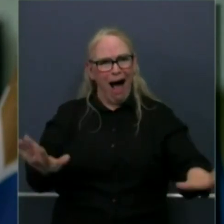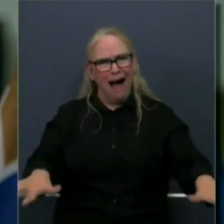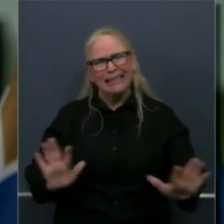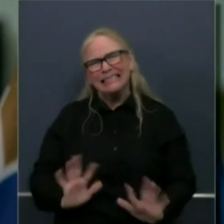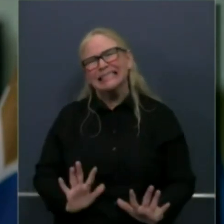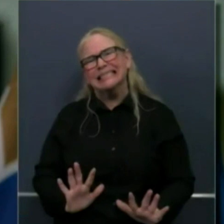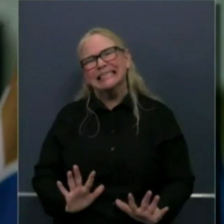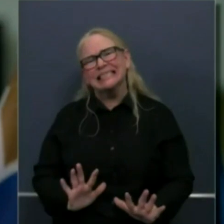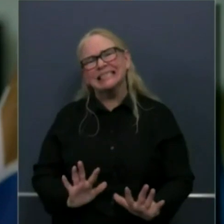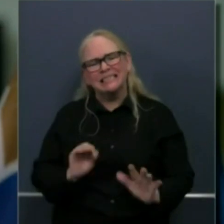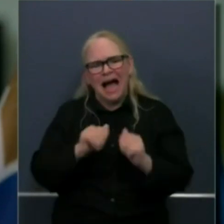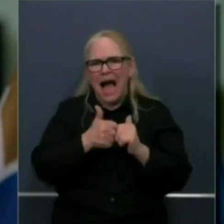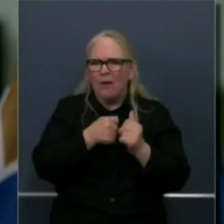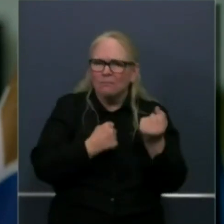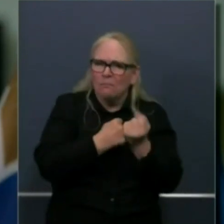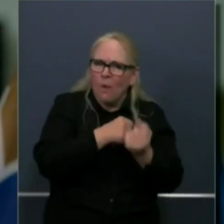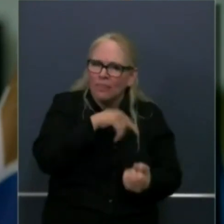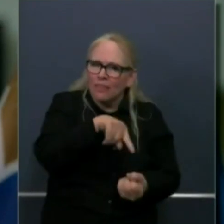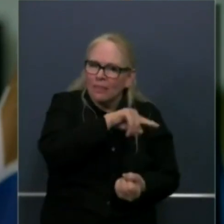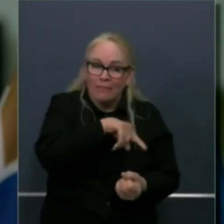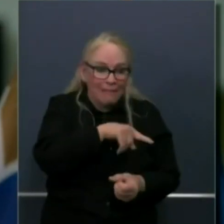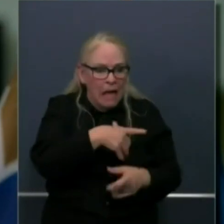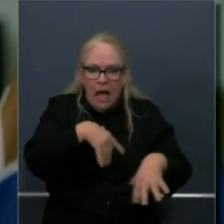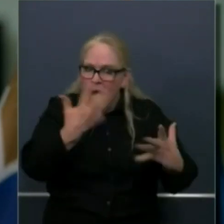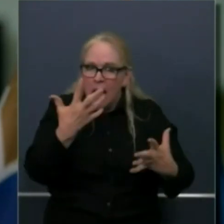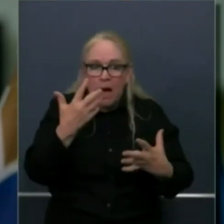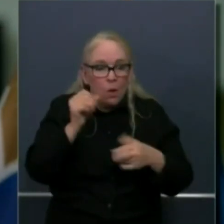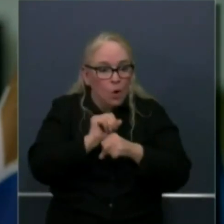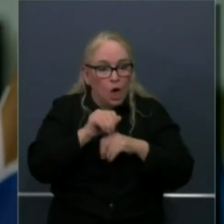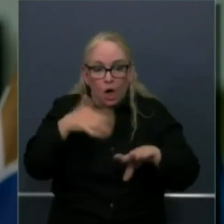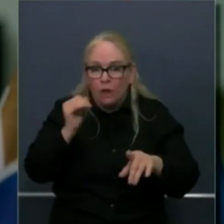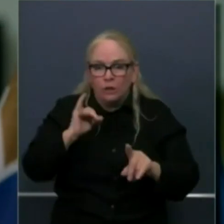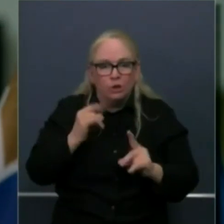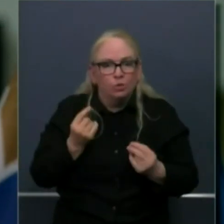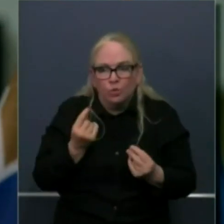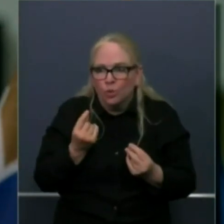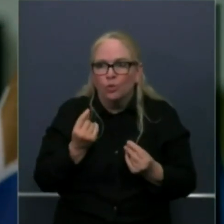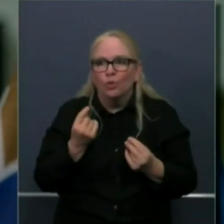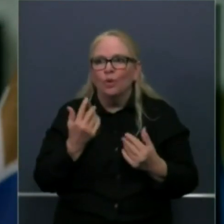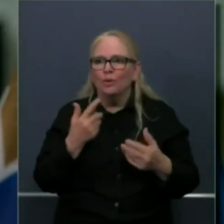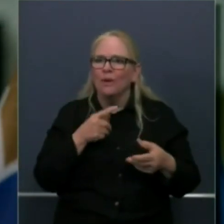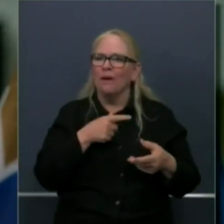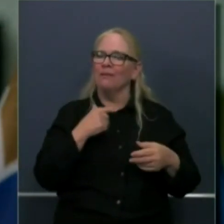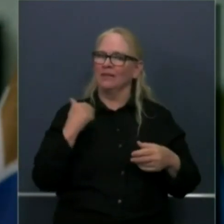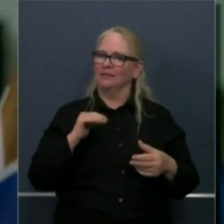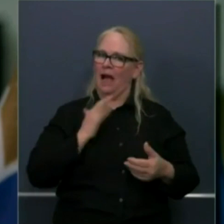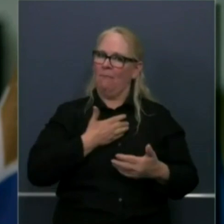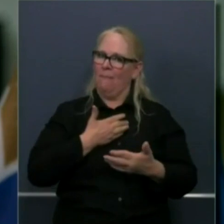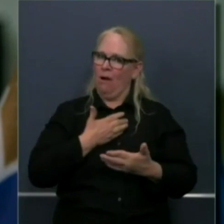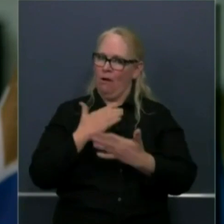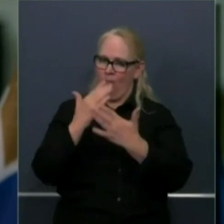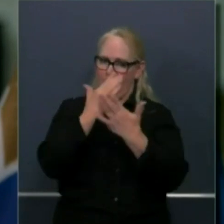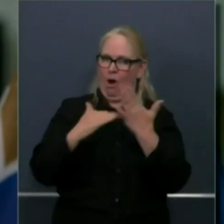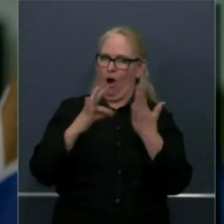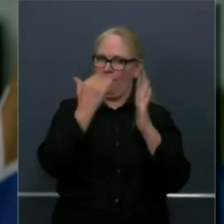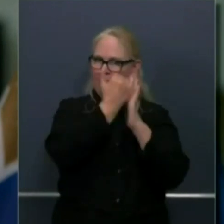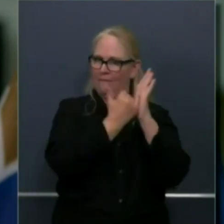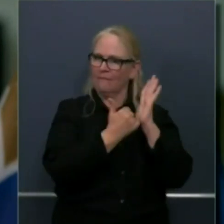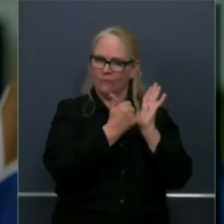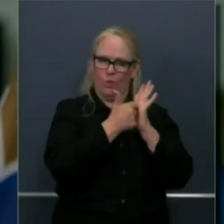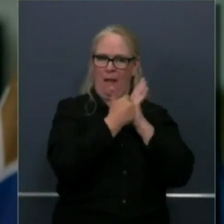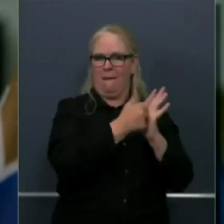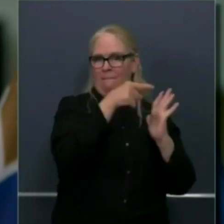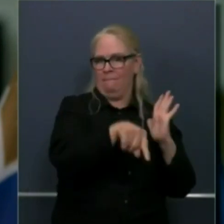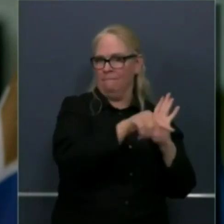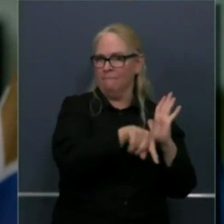to the tracing protocols? And so that's also part of the guidelines we're putting out, also part of some of